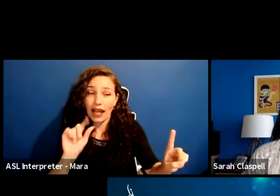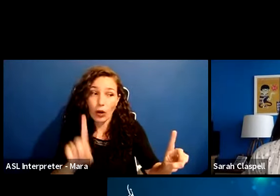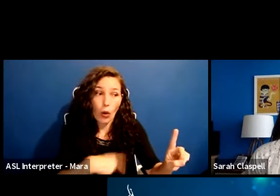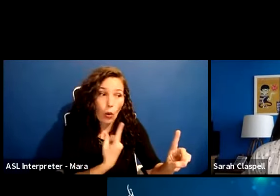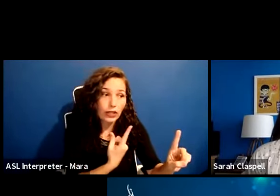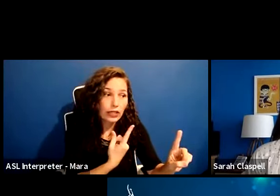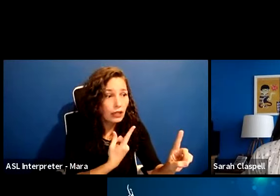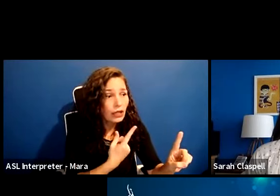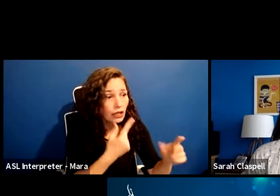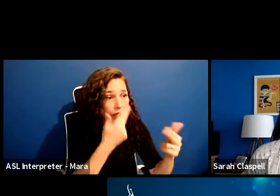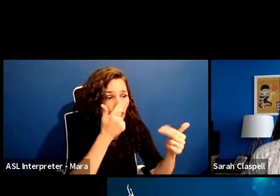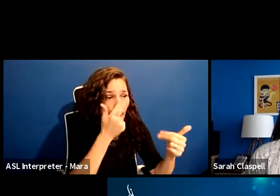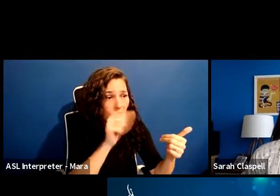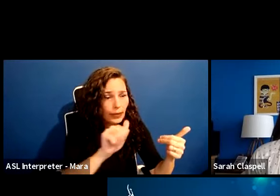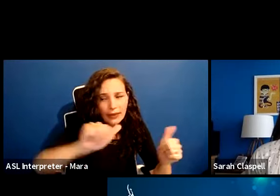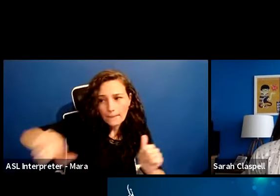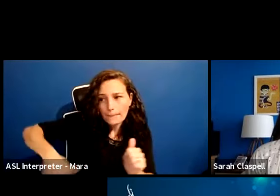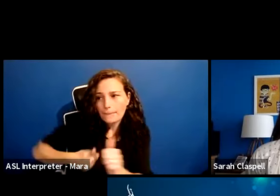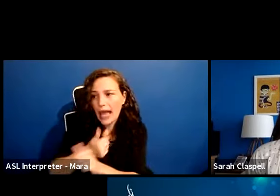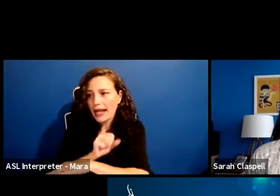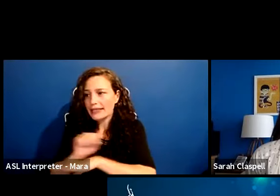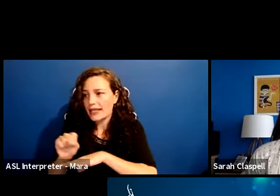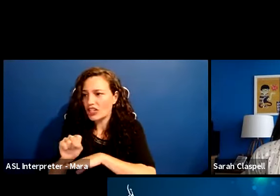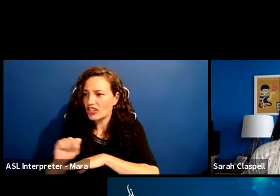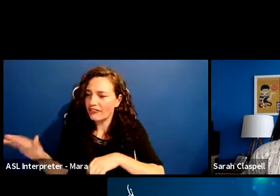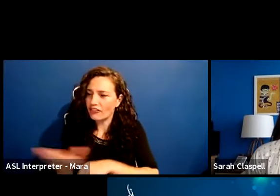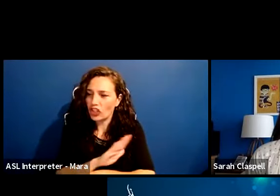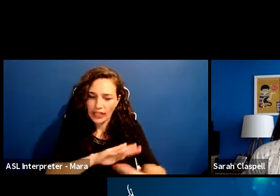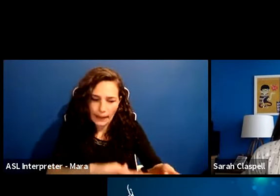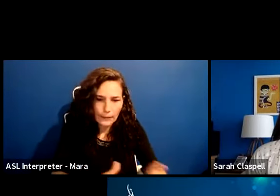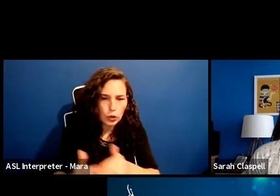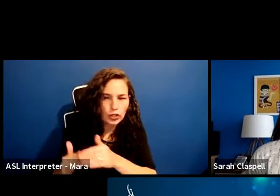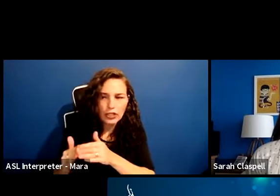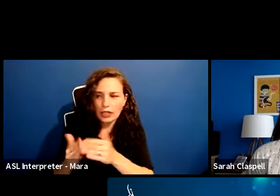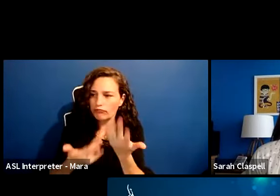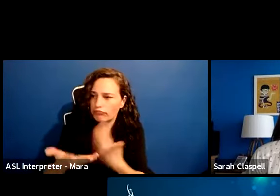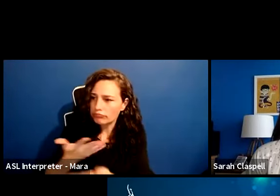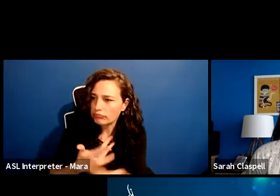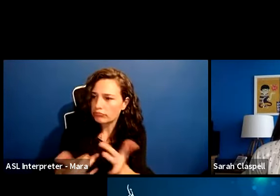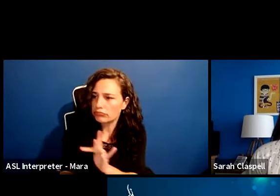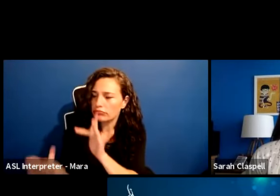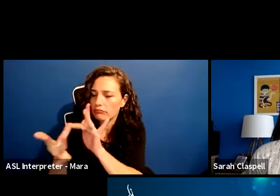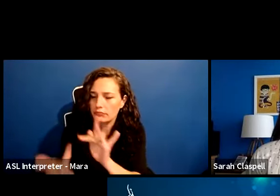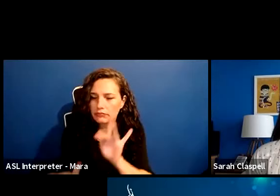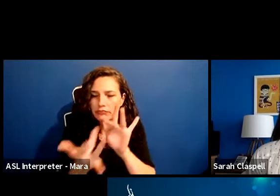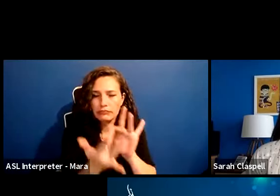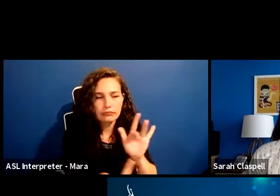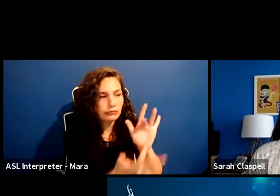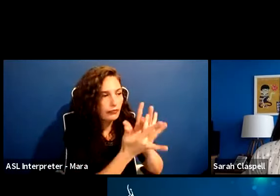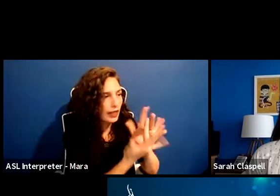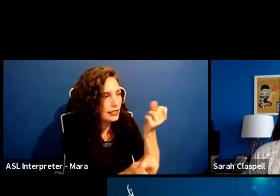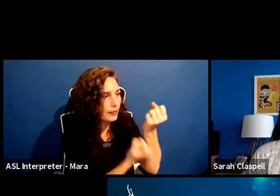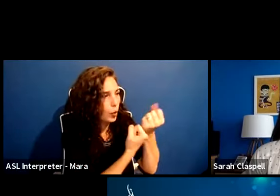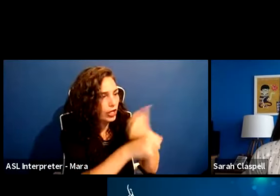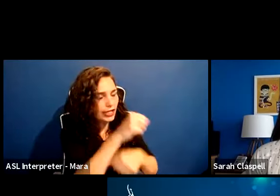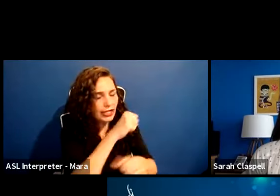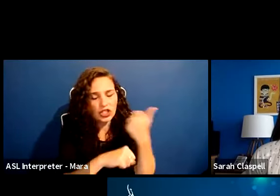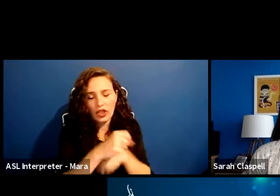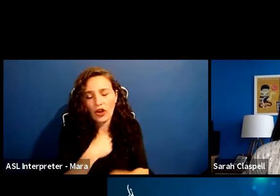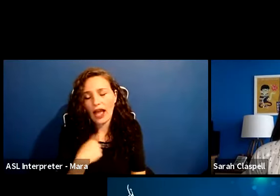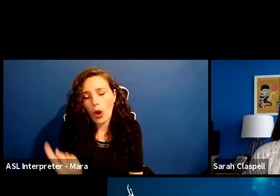backstage stuff, to the, uh, the community stuff, the, the reaching out and supporting each other. I always say